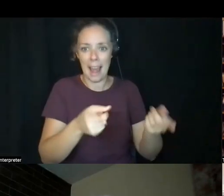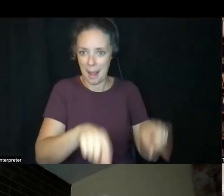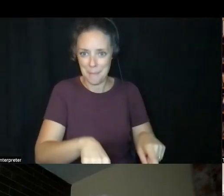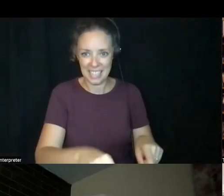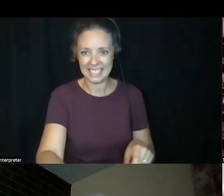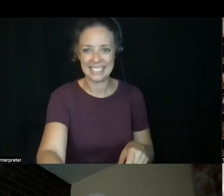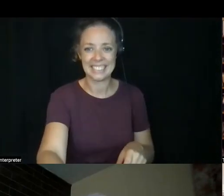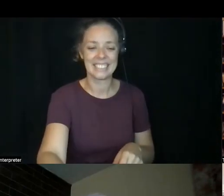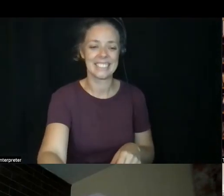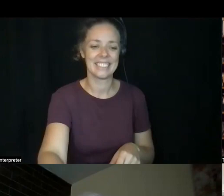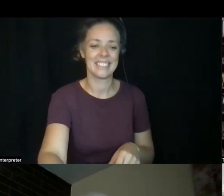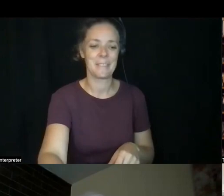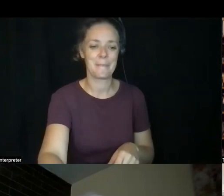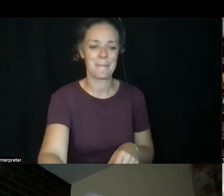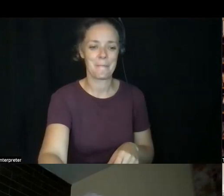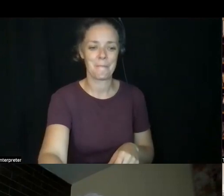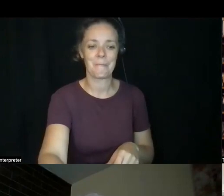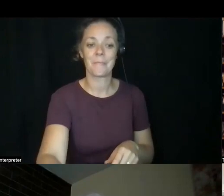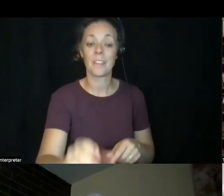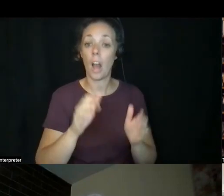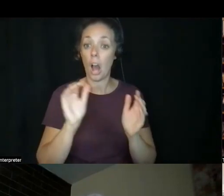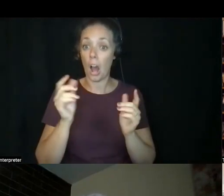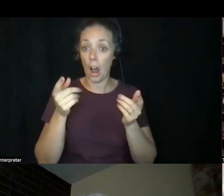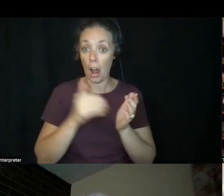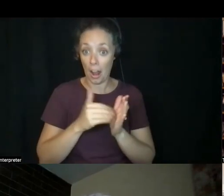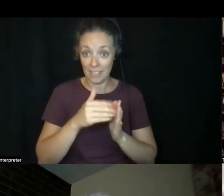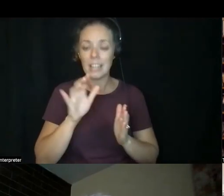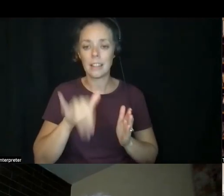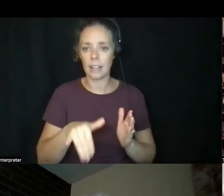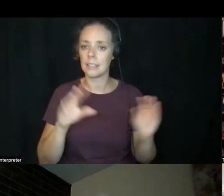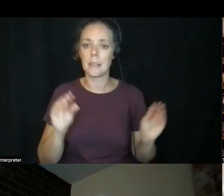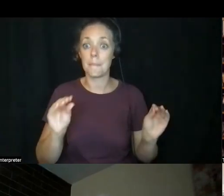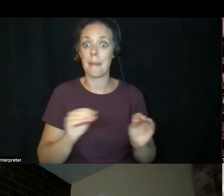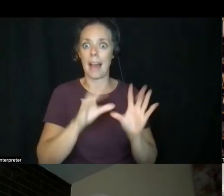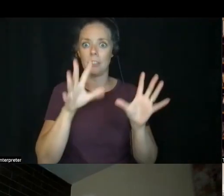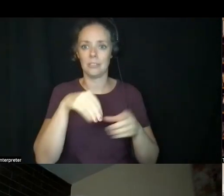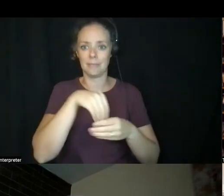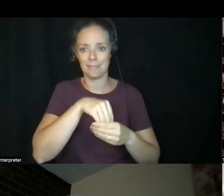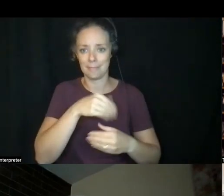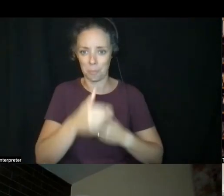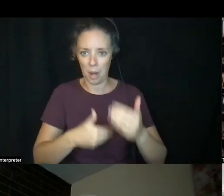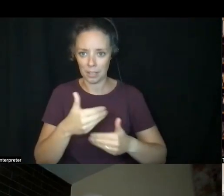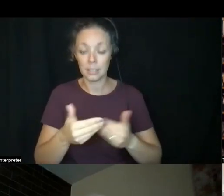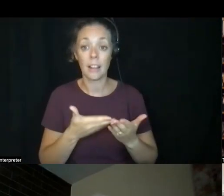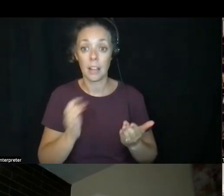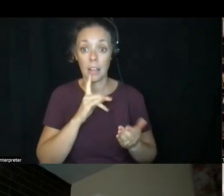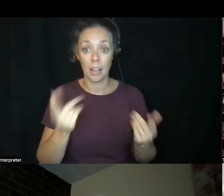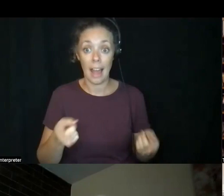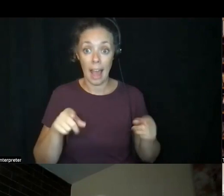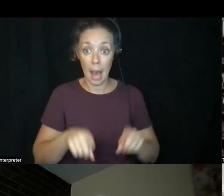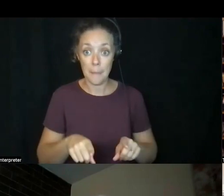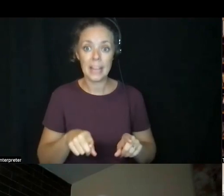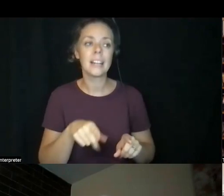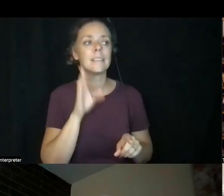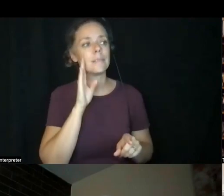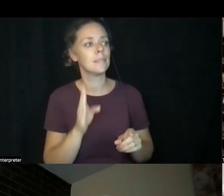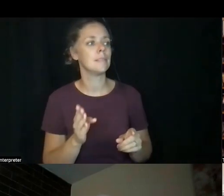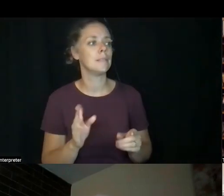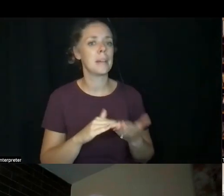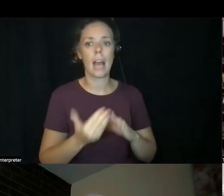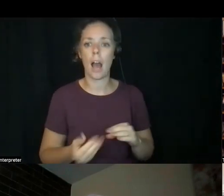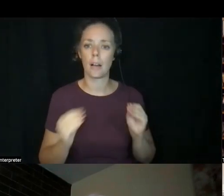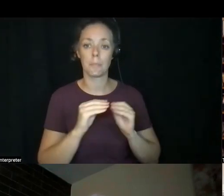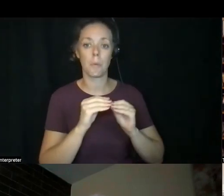that is the magic in the process. Things happen that are even more luminescent or